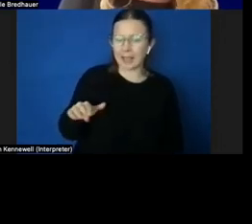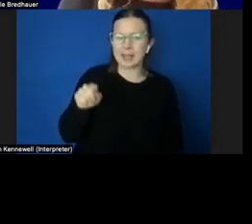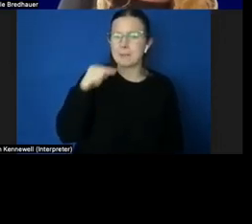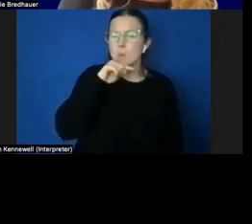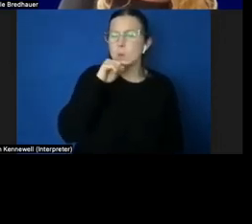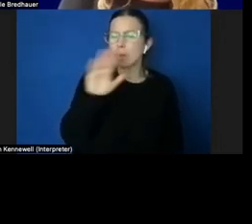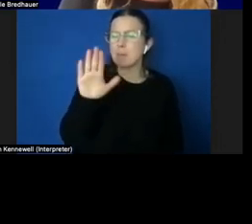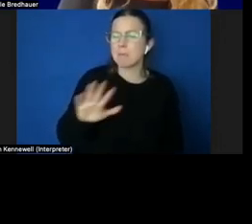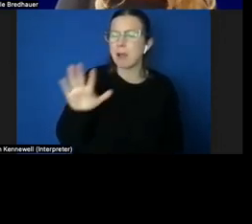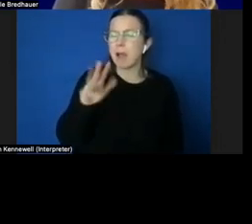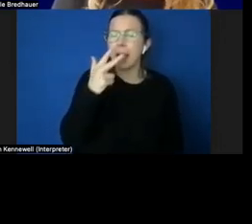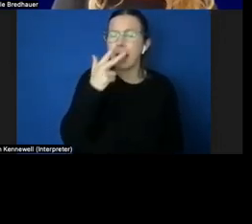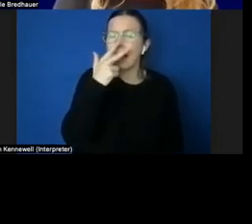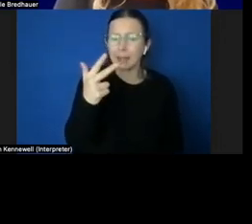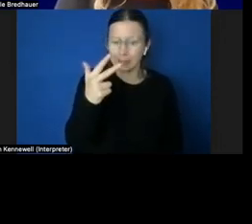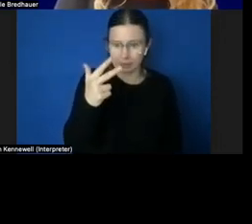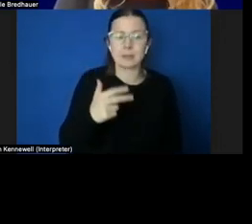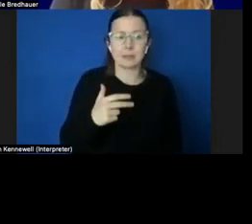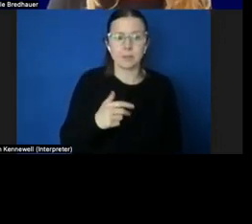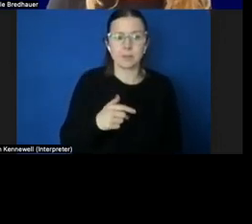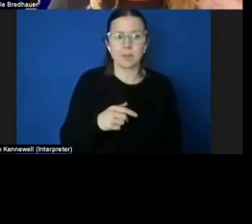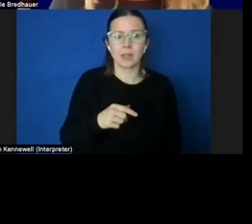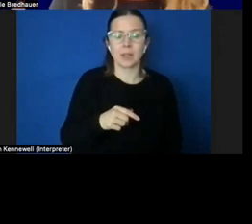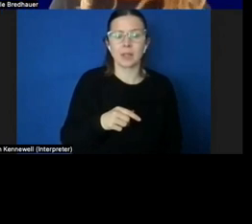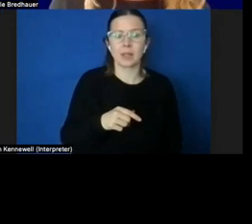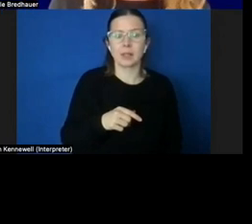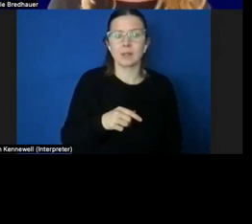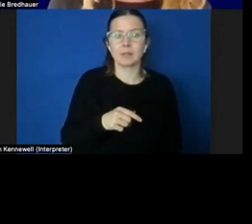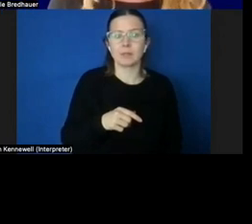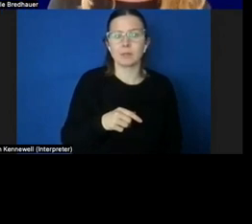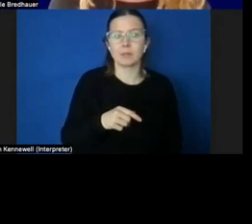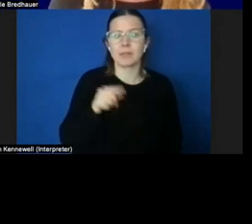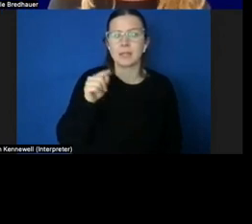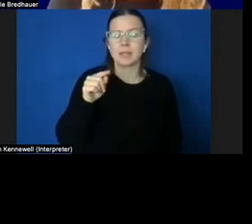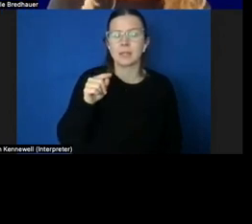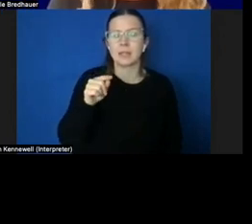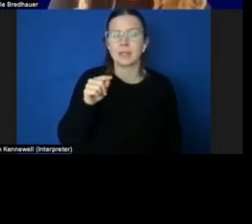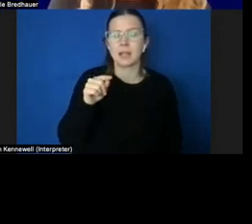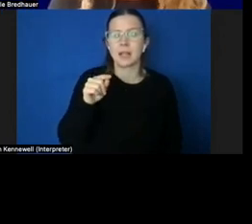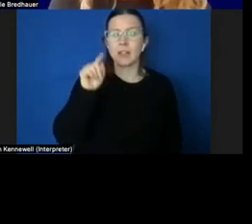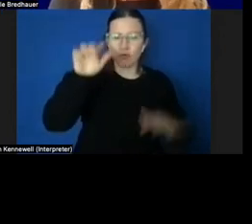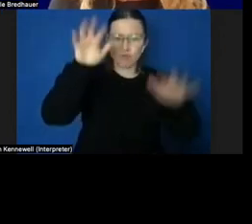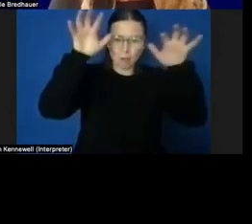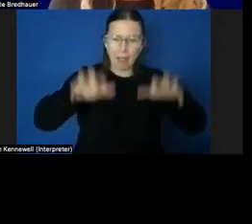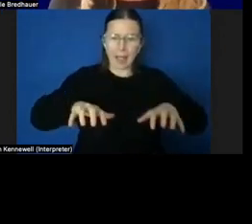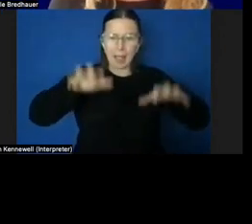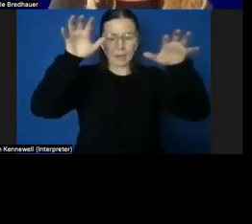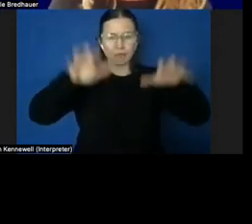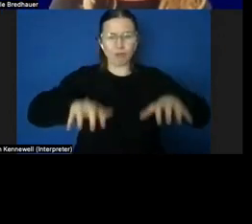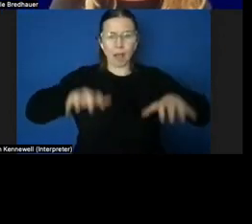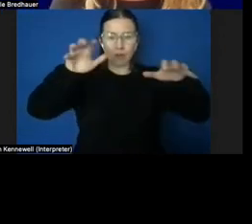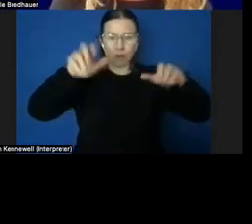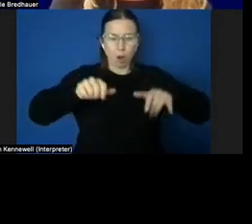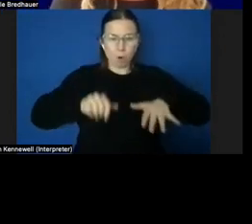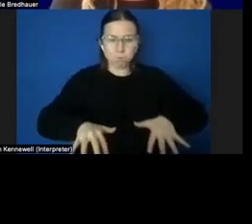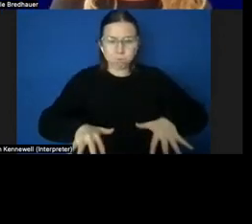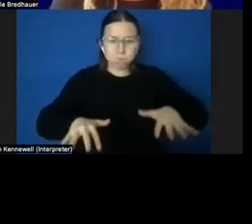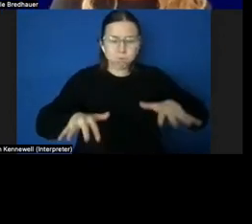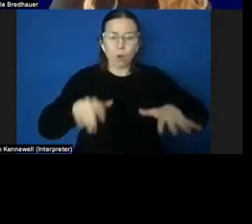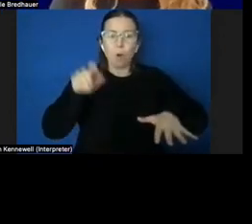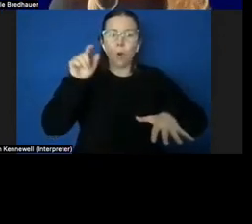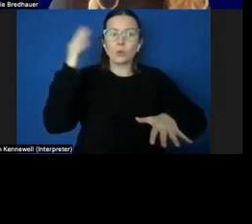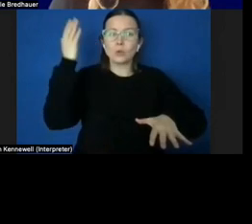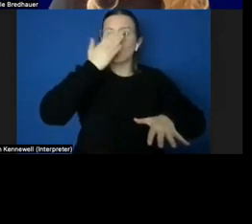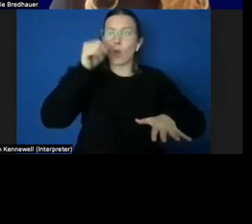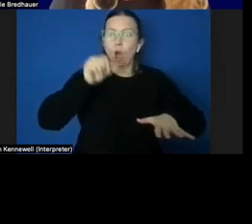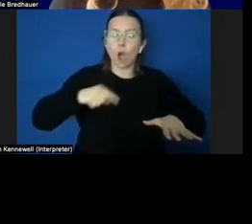eight years old. The rain has fallen, creating deep puddles on the school oval,